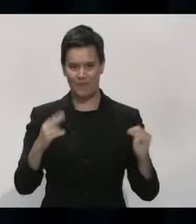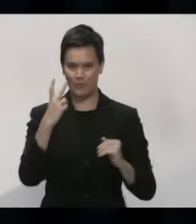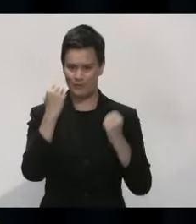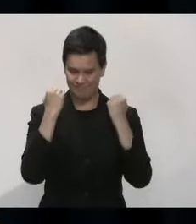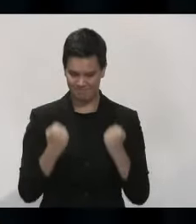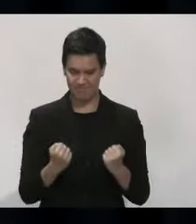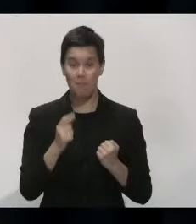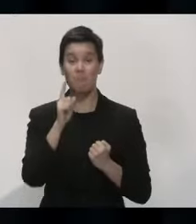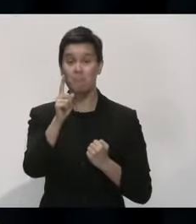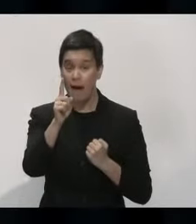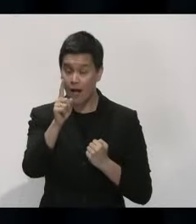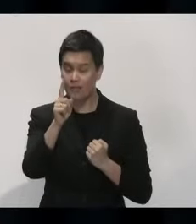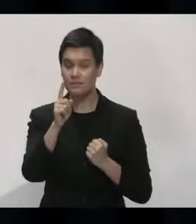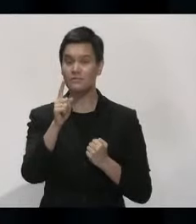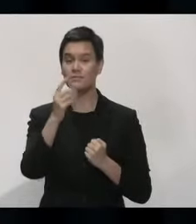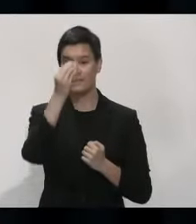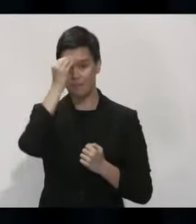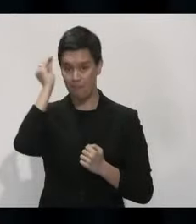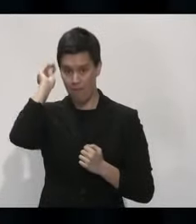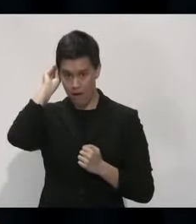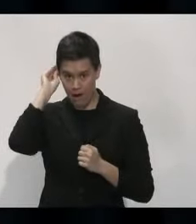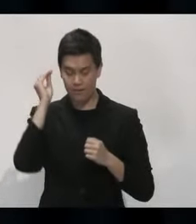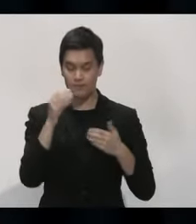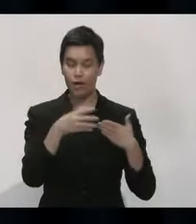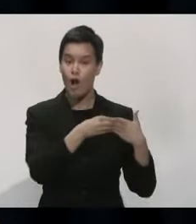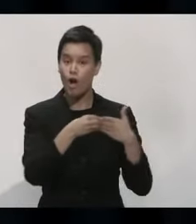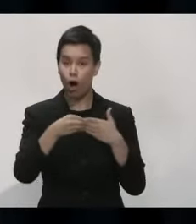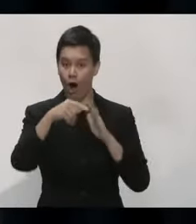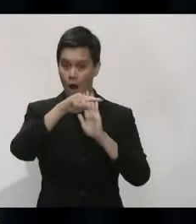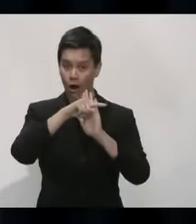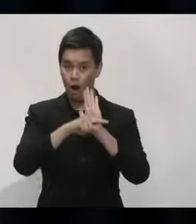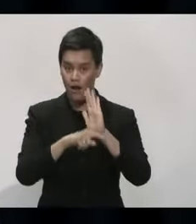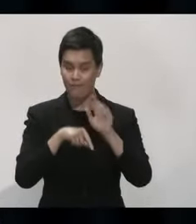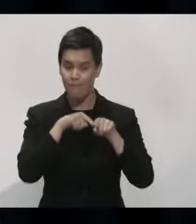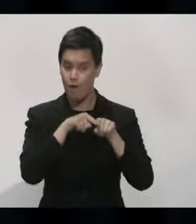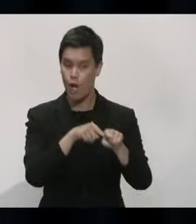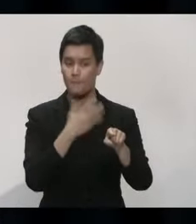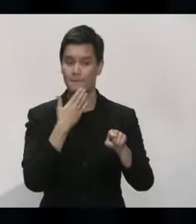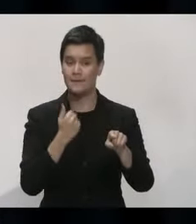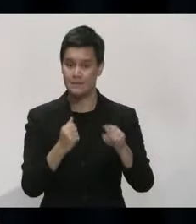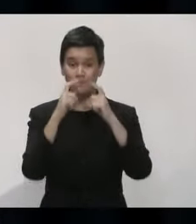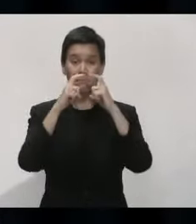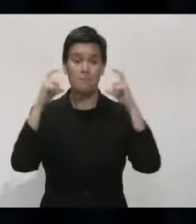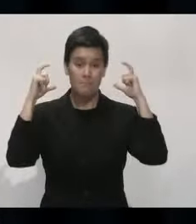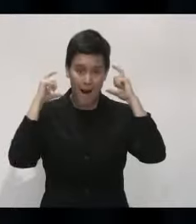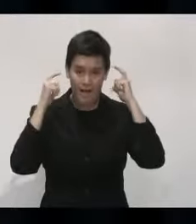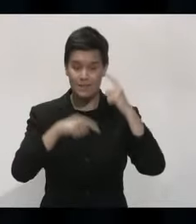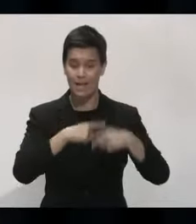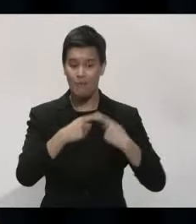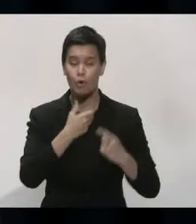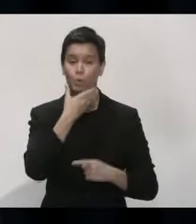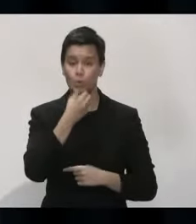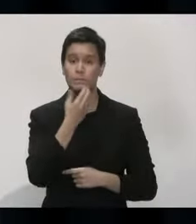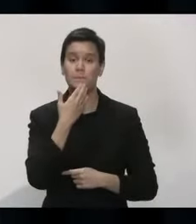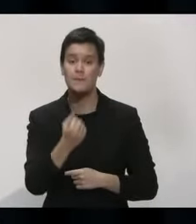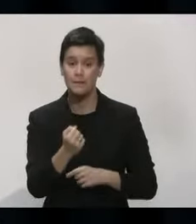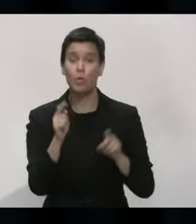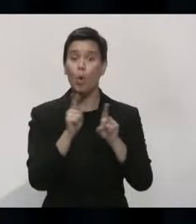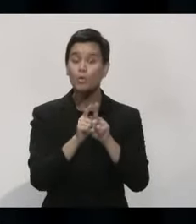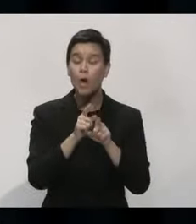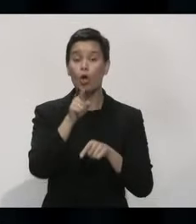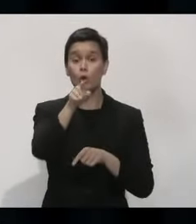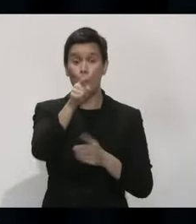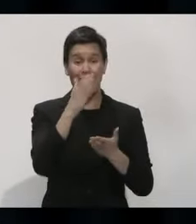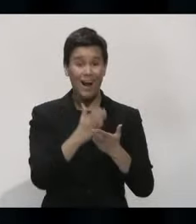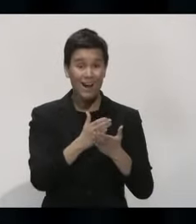if we still need you to keep following the guidance, keep wearing your masks. And if you are travelling outside of Auckland, either during